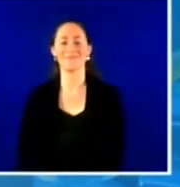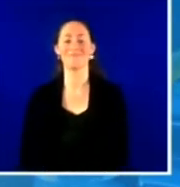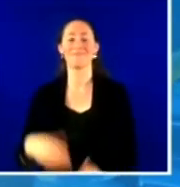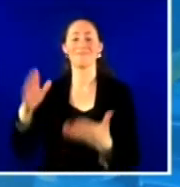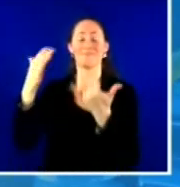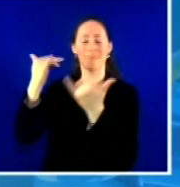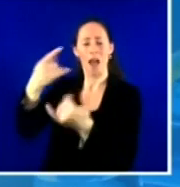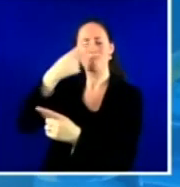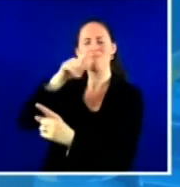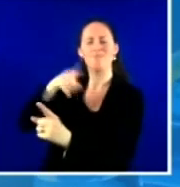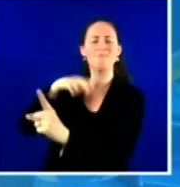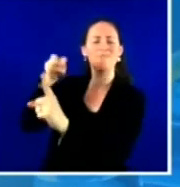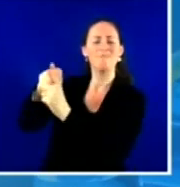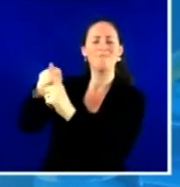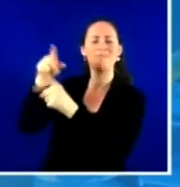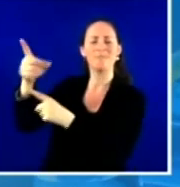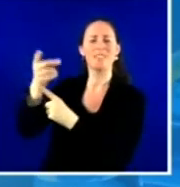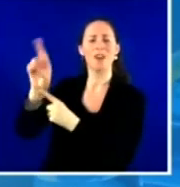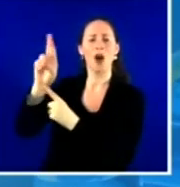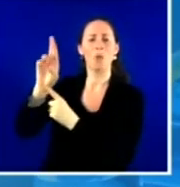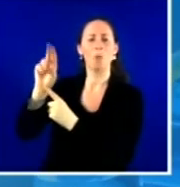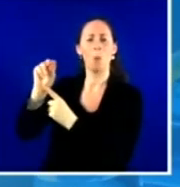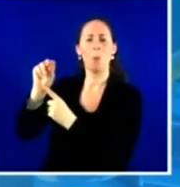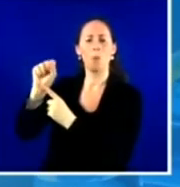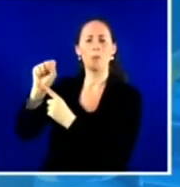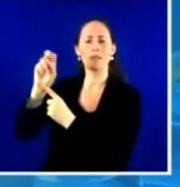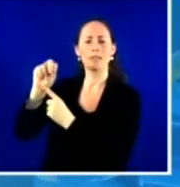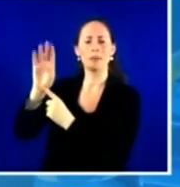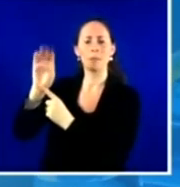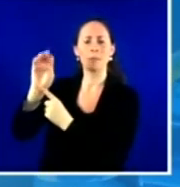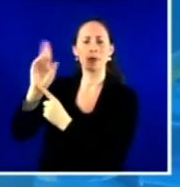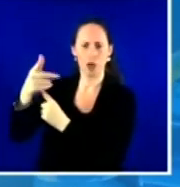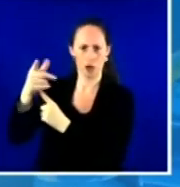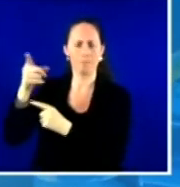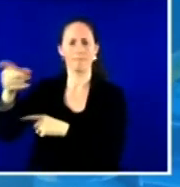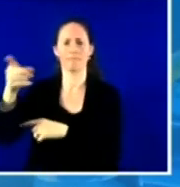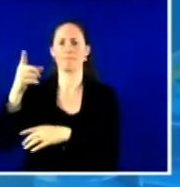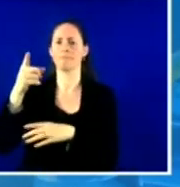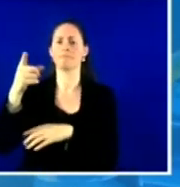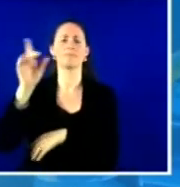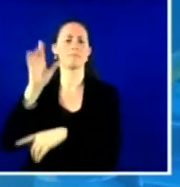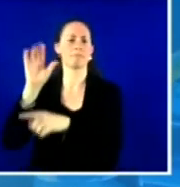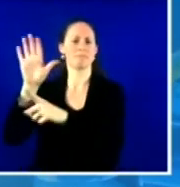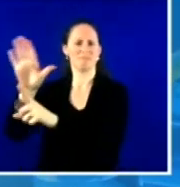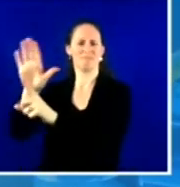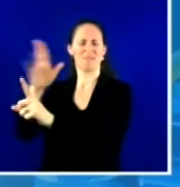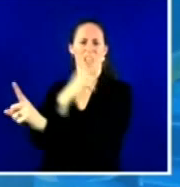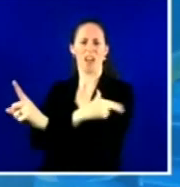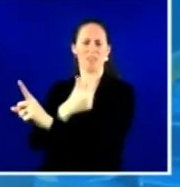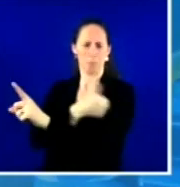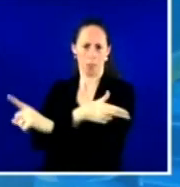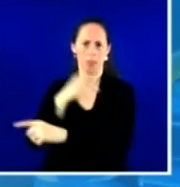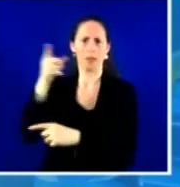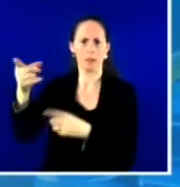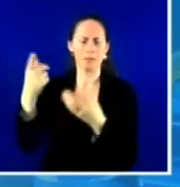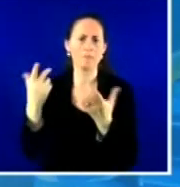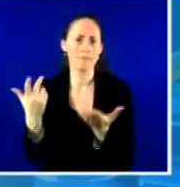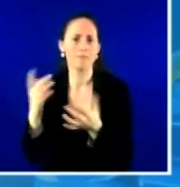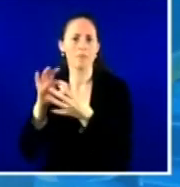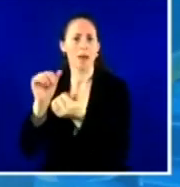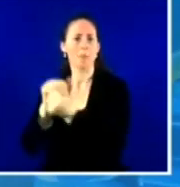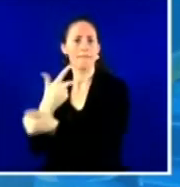about St. Joseph's efforts to provide vaccinations upon discharge from your emergency departments? These are complex settings.